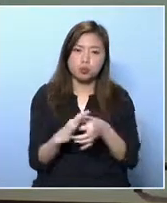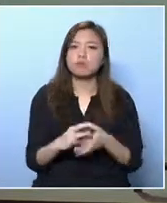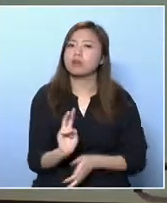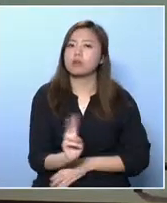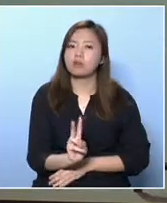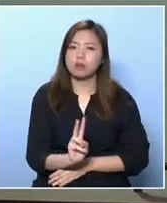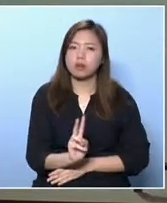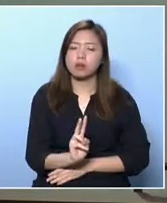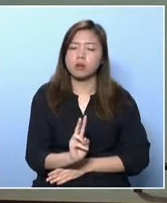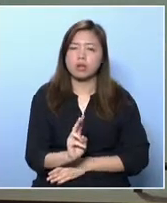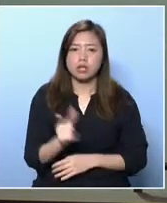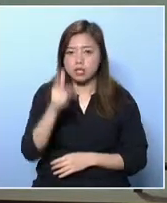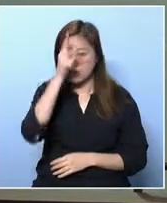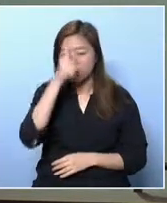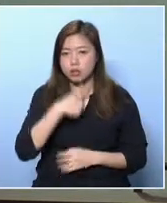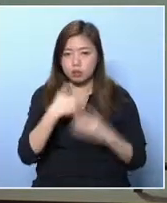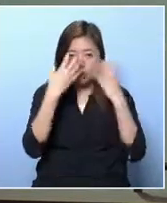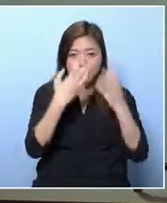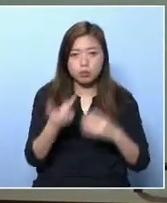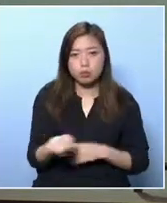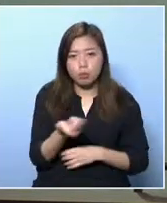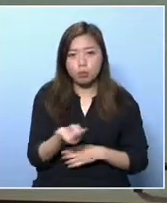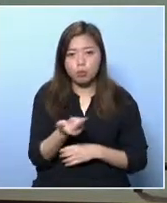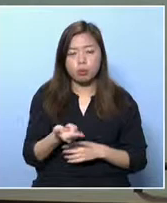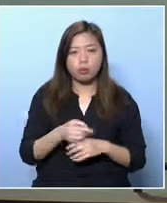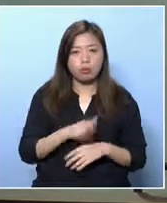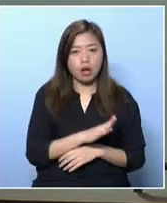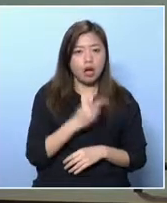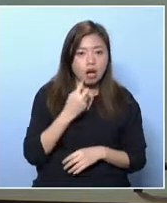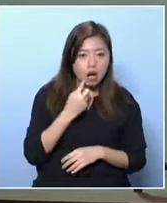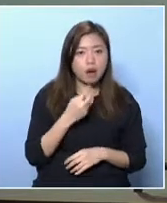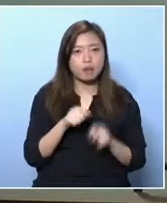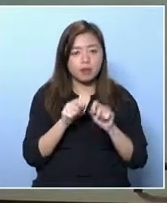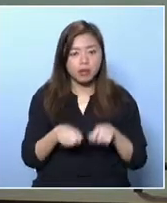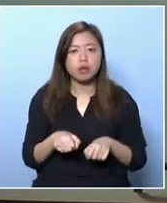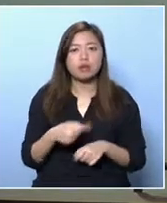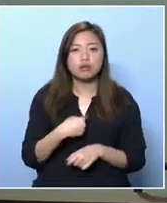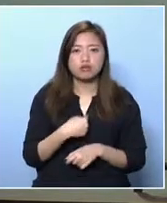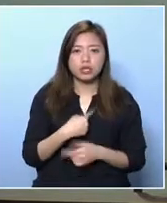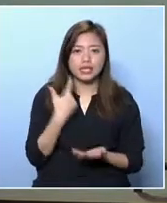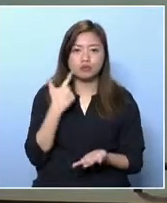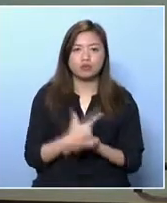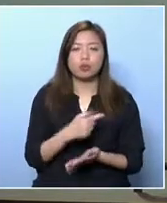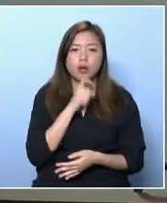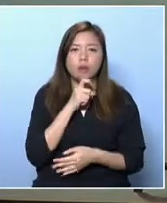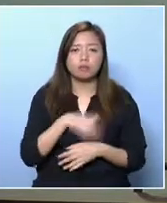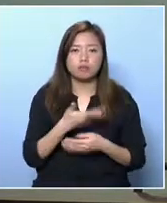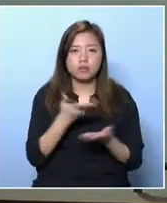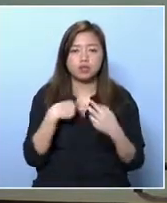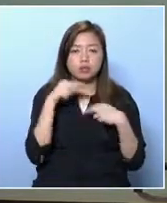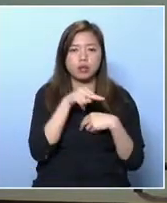And you know the health is very much related to how well they can study. The government should pay more attention to the